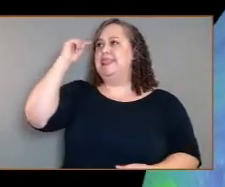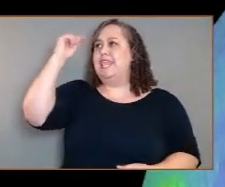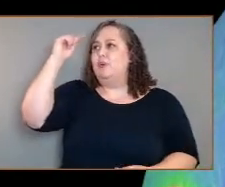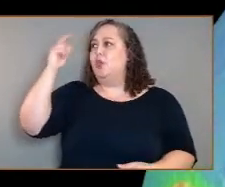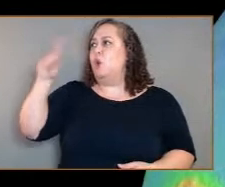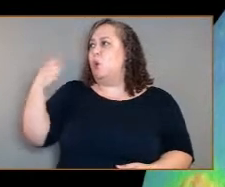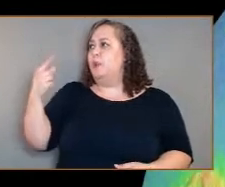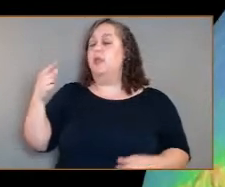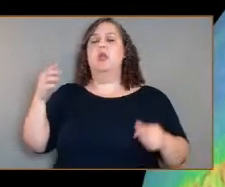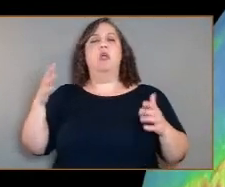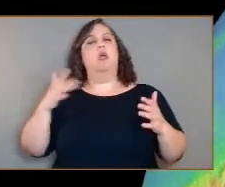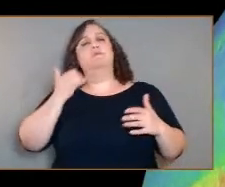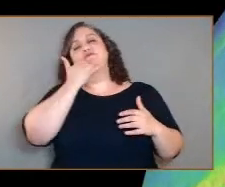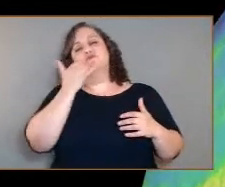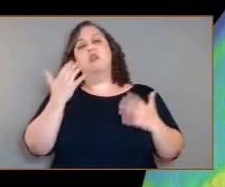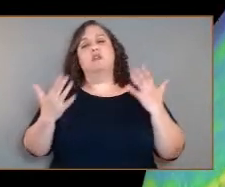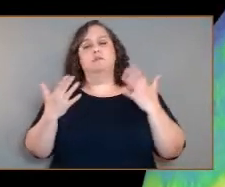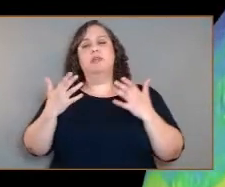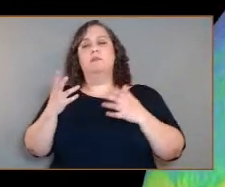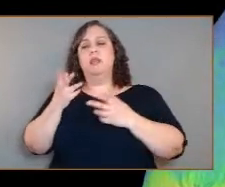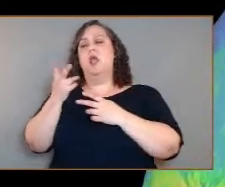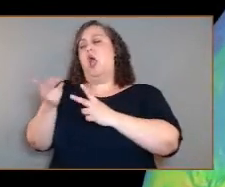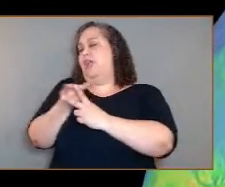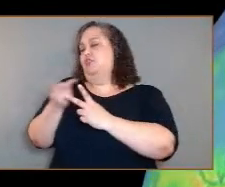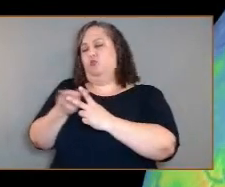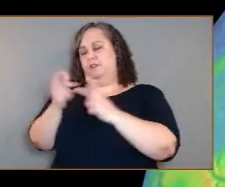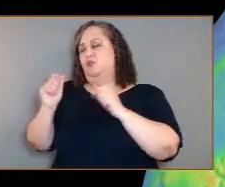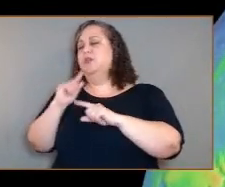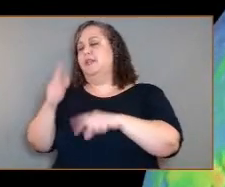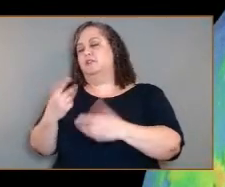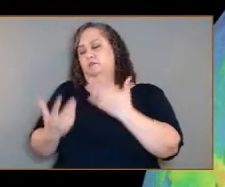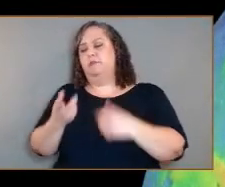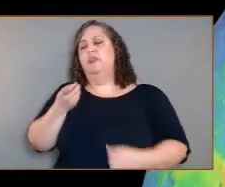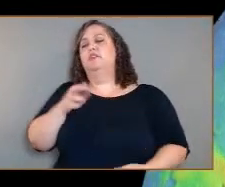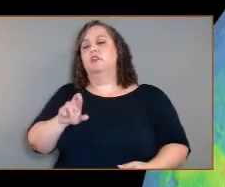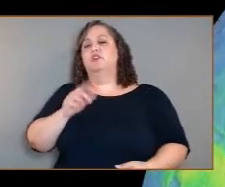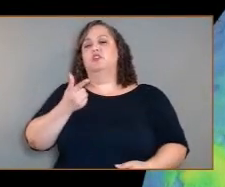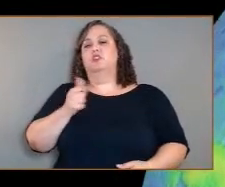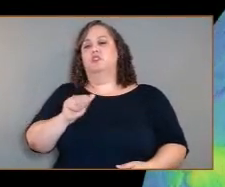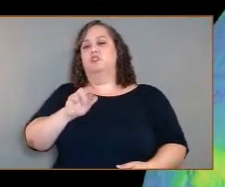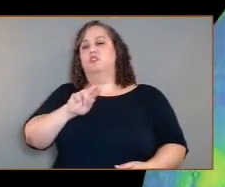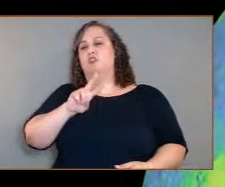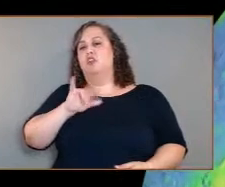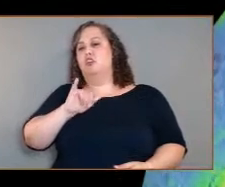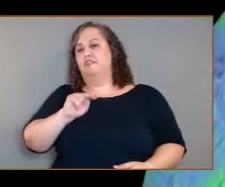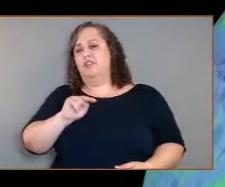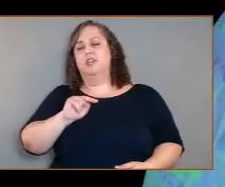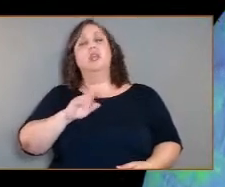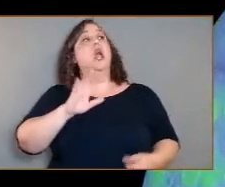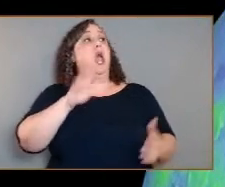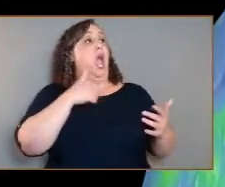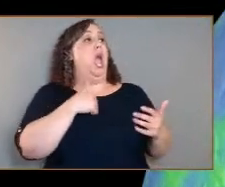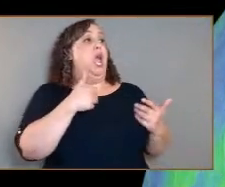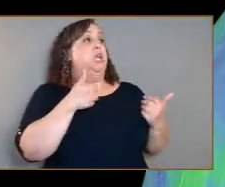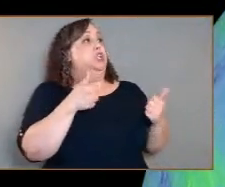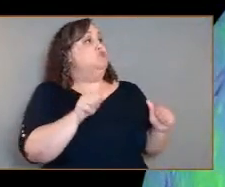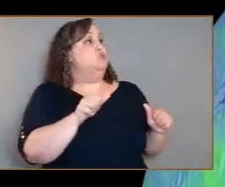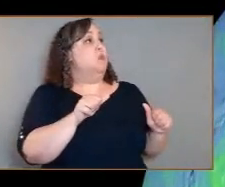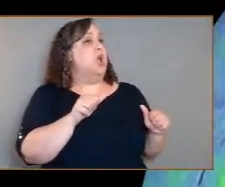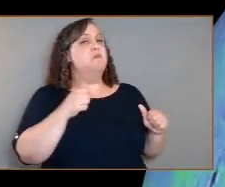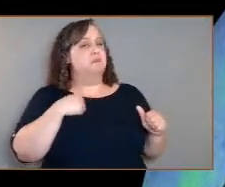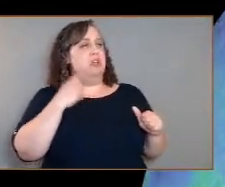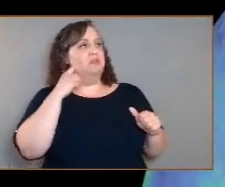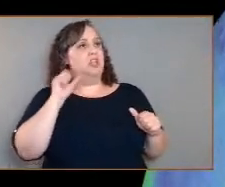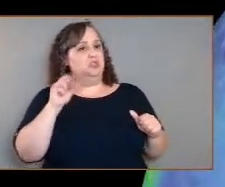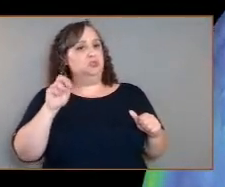Garvin. I got that backwards. Well, Karen, I can take a stab and I think Sue should as well. So the evidence of oceans